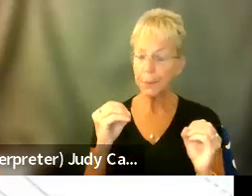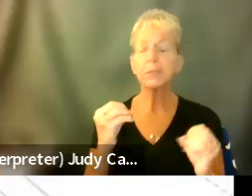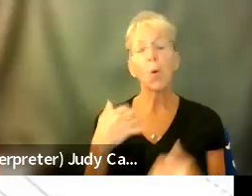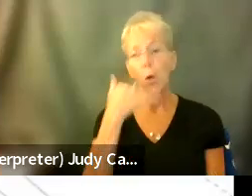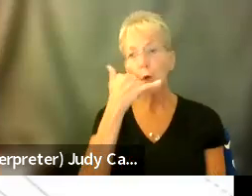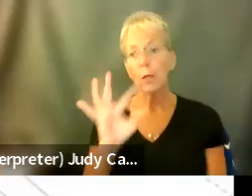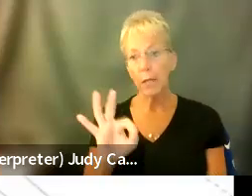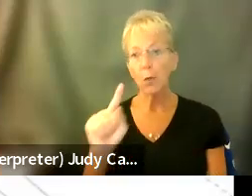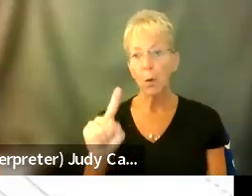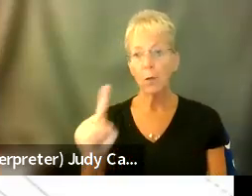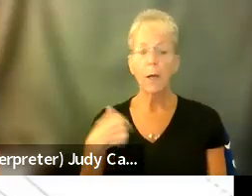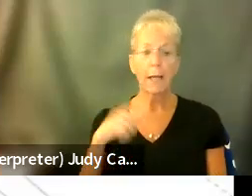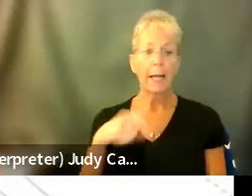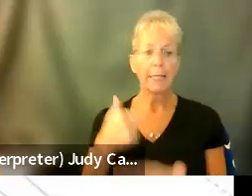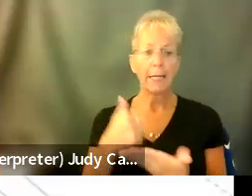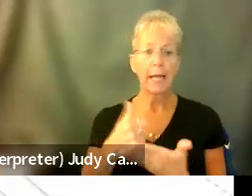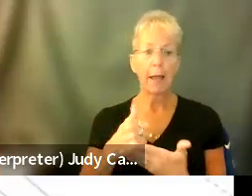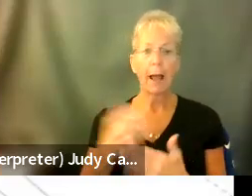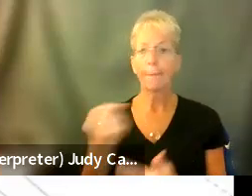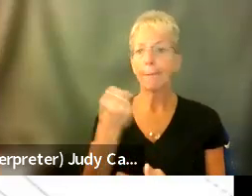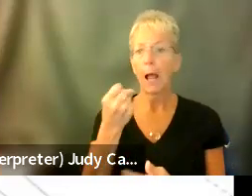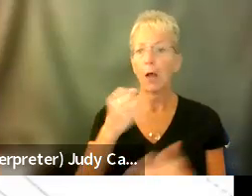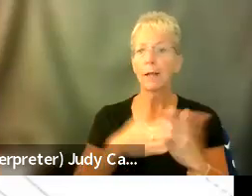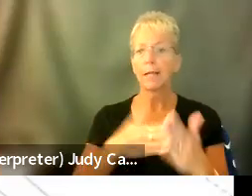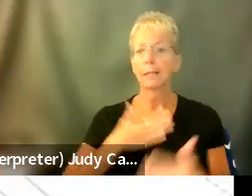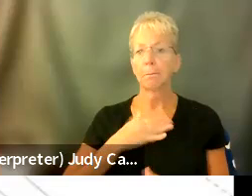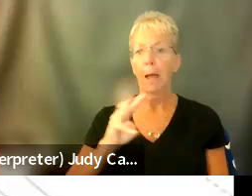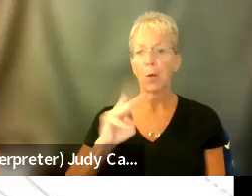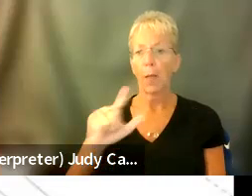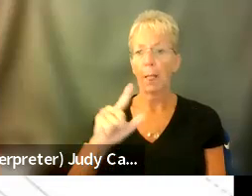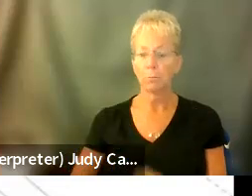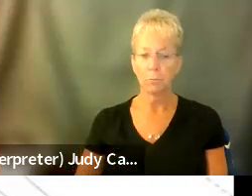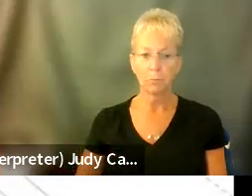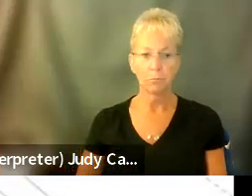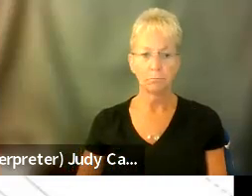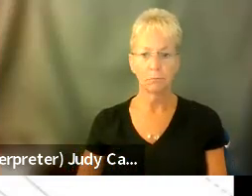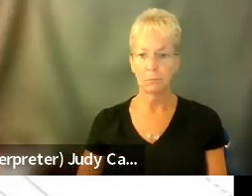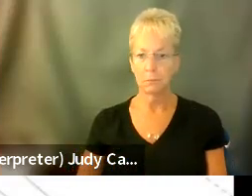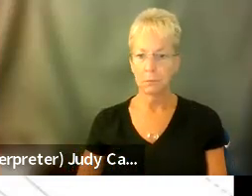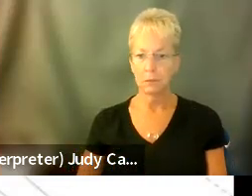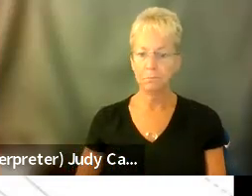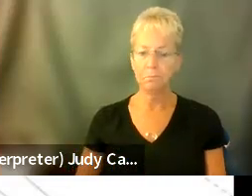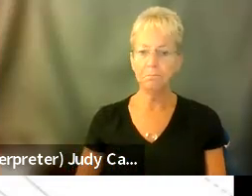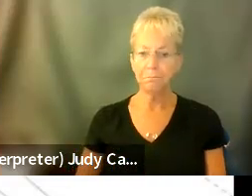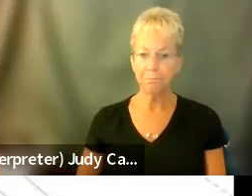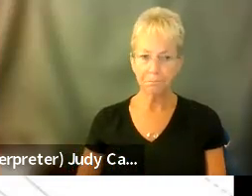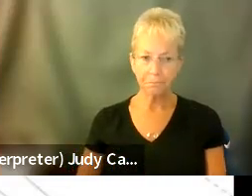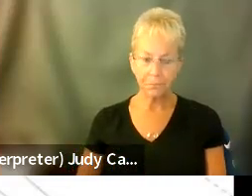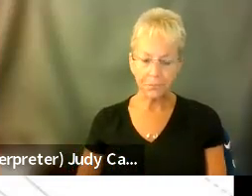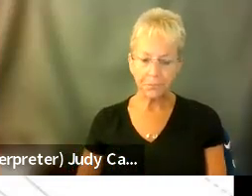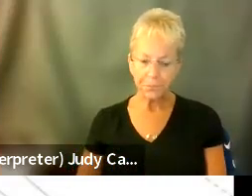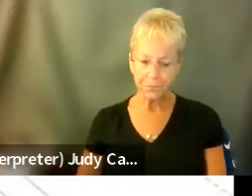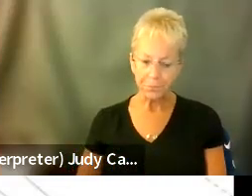and I said, I'm being held against my will. And, um, so I was, um,